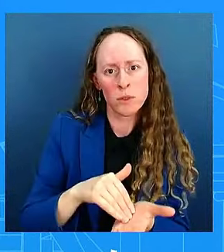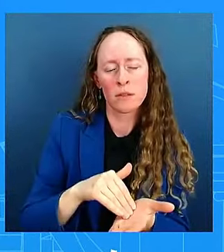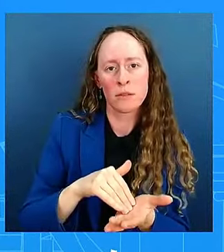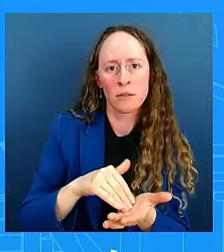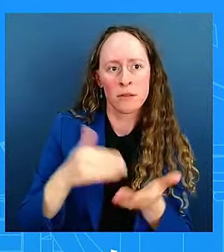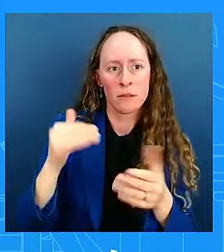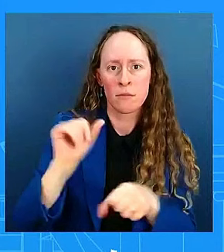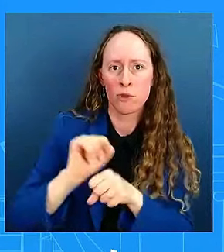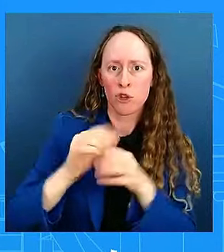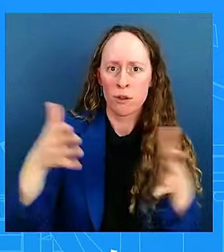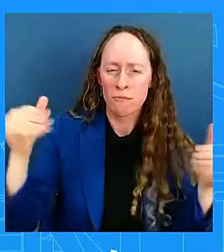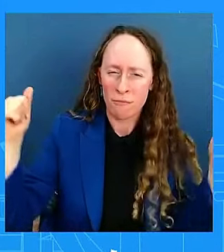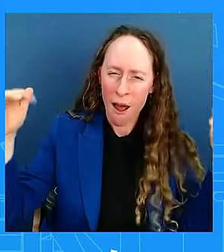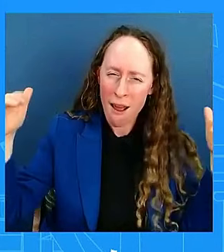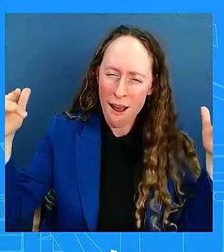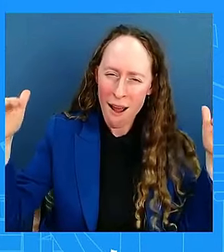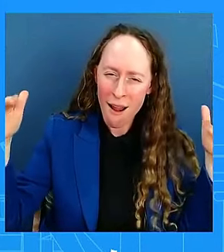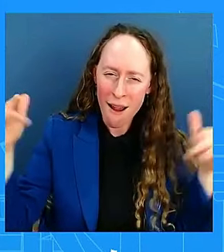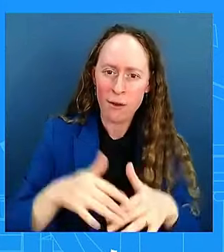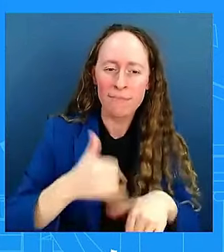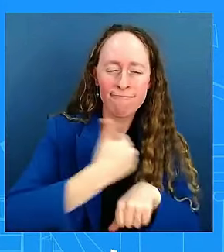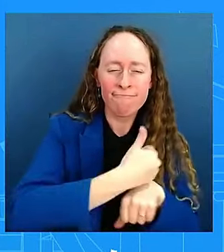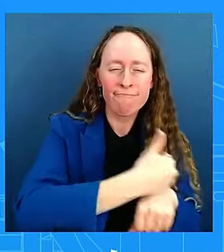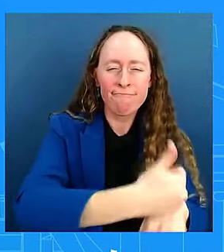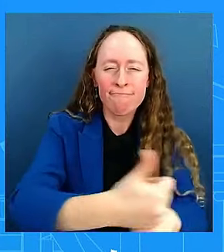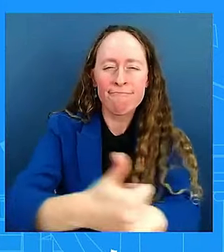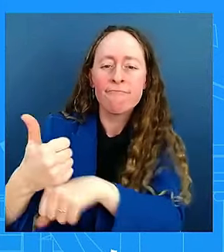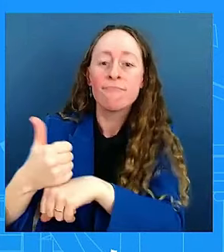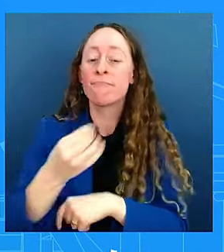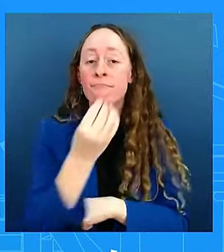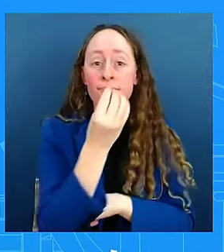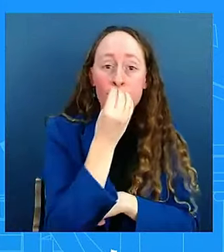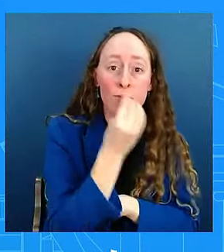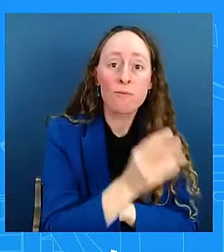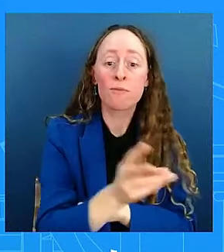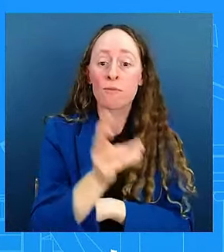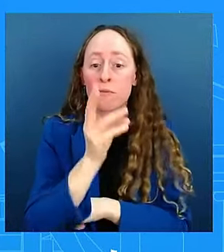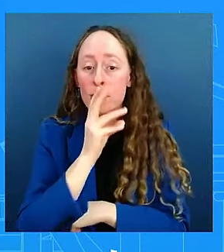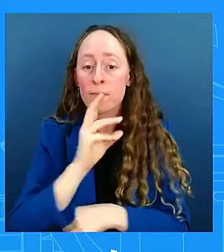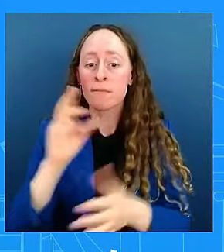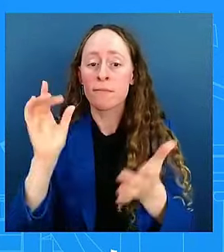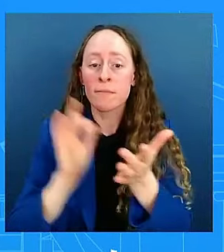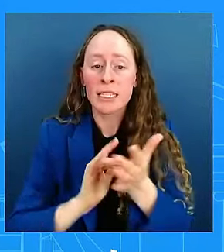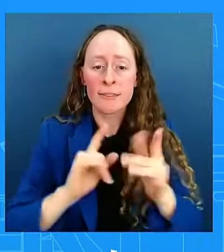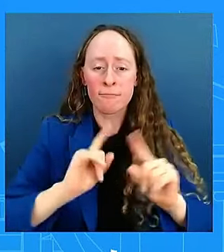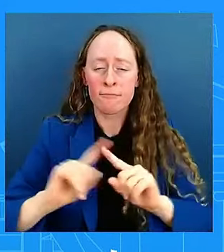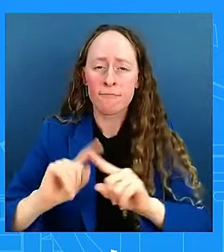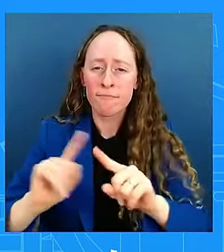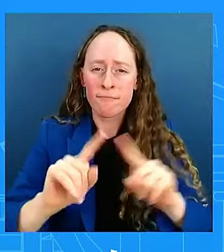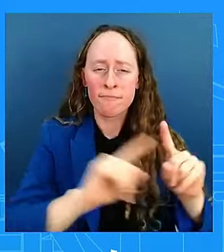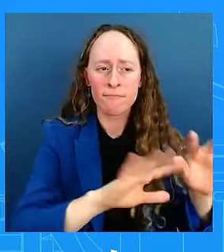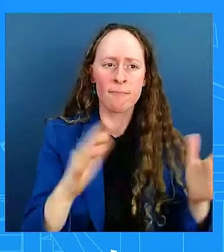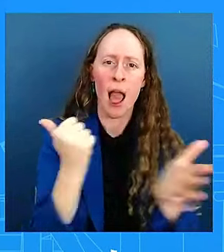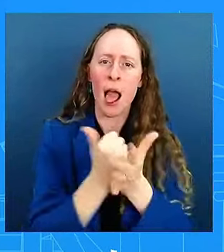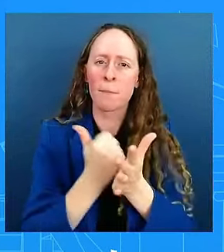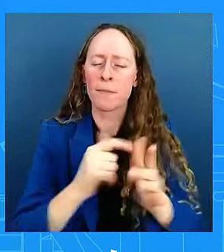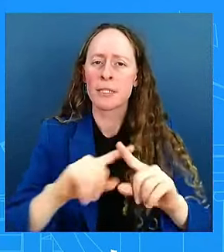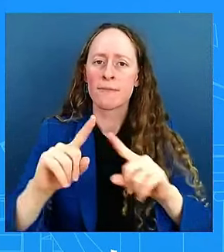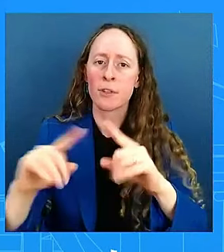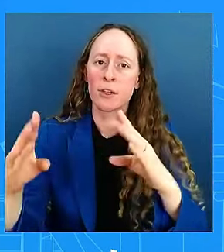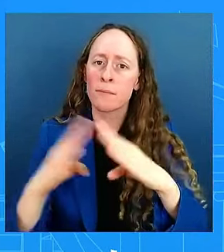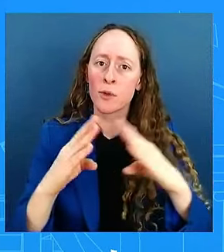path of Hurricane Helene were prepared ahead of the storm. Now we are getting more resources into the hardest-hit